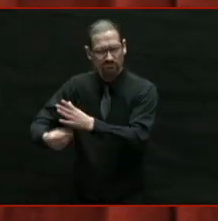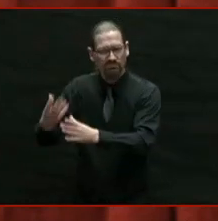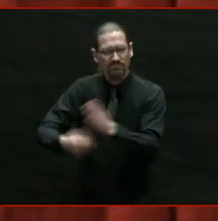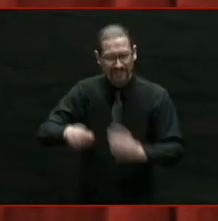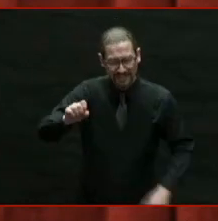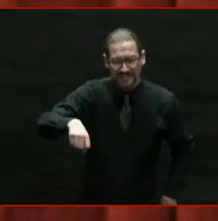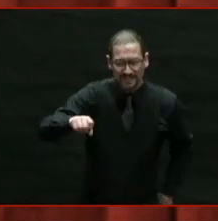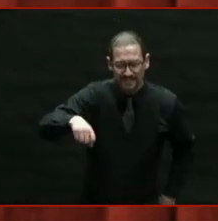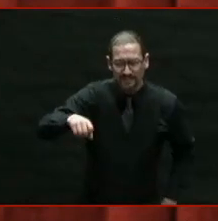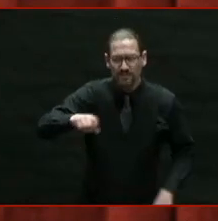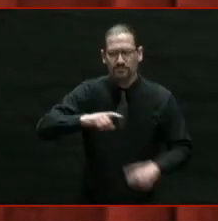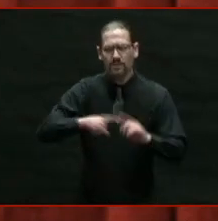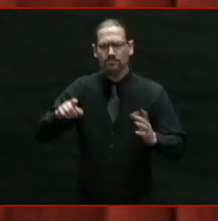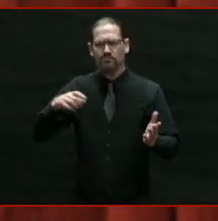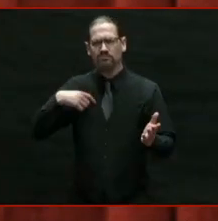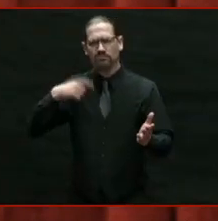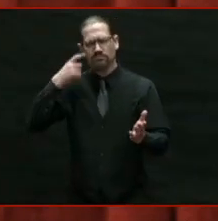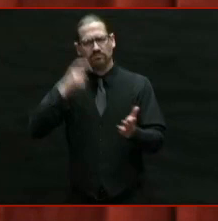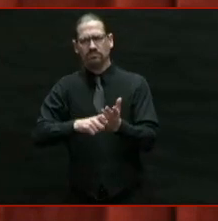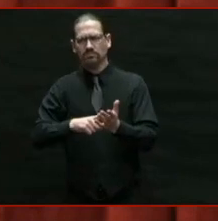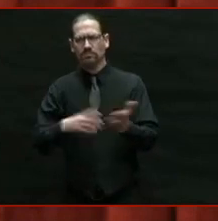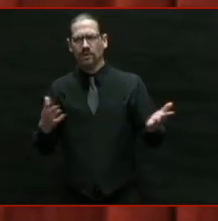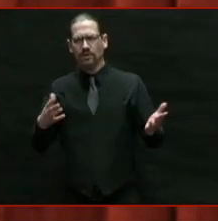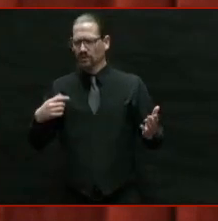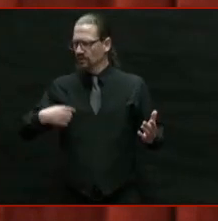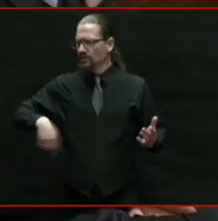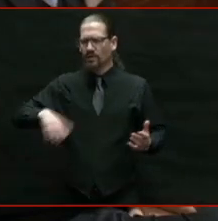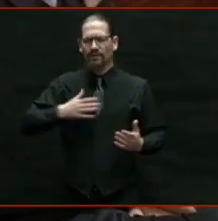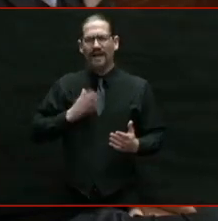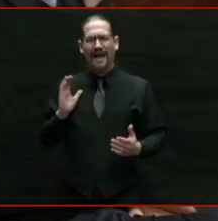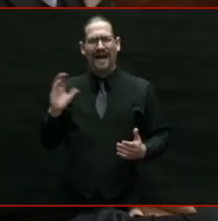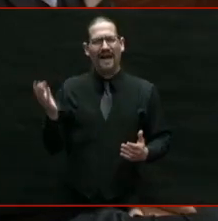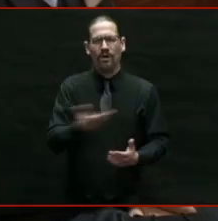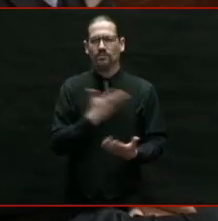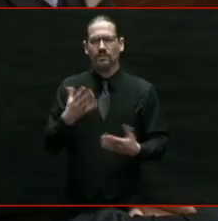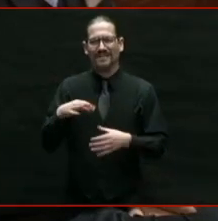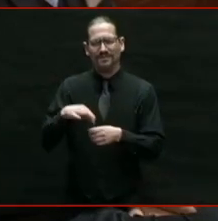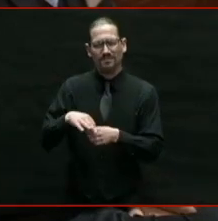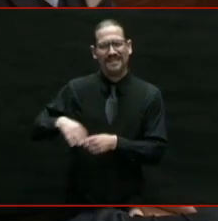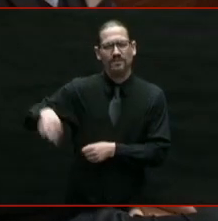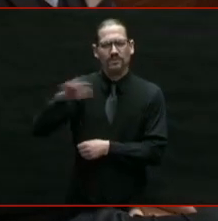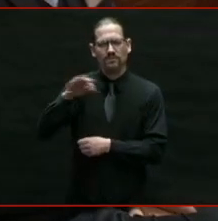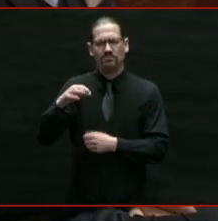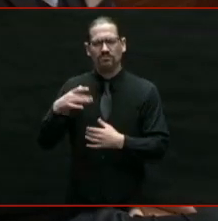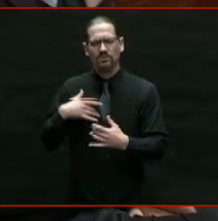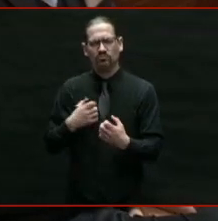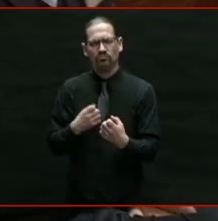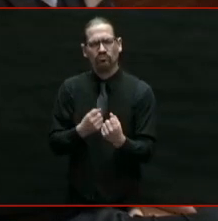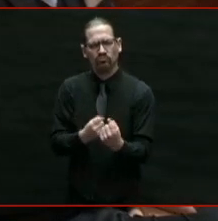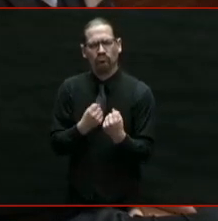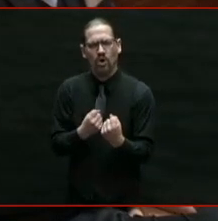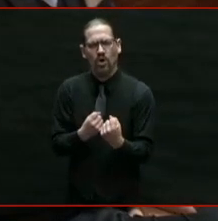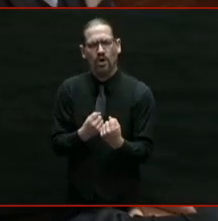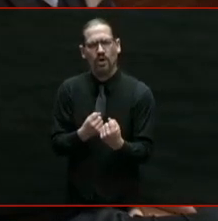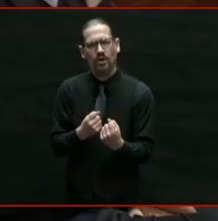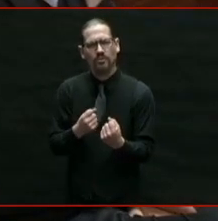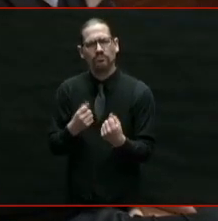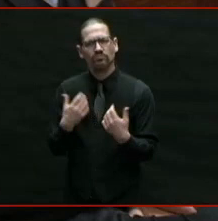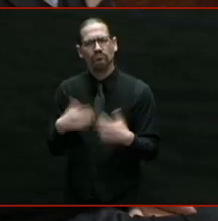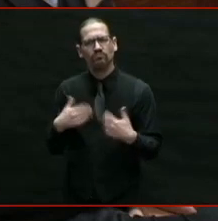of who we are as Rhode Islanders endures. In fact, I think it's stronger than ever.